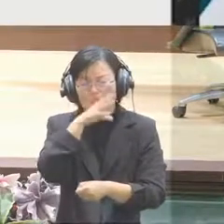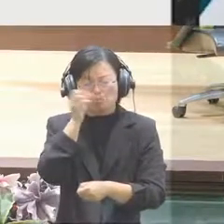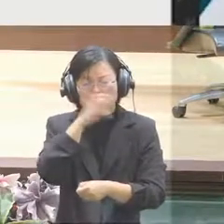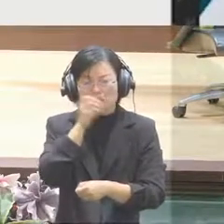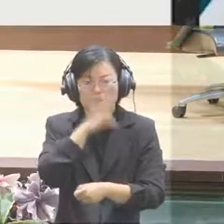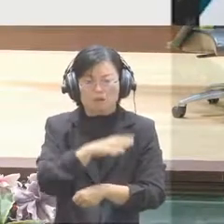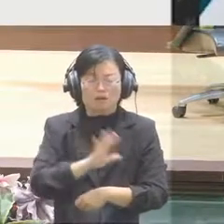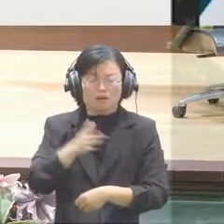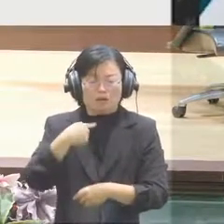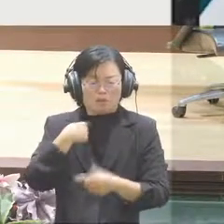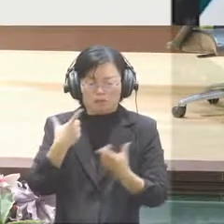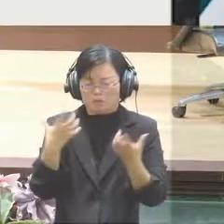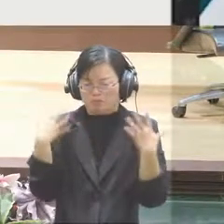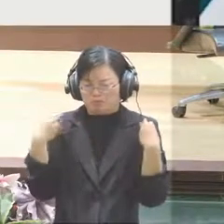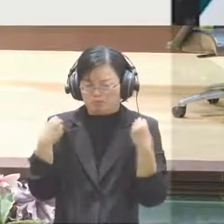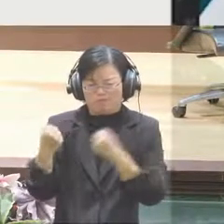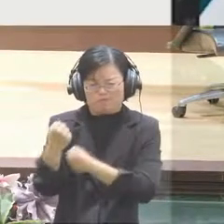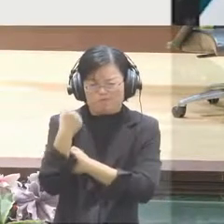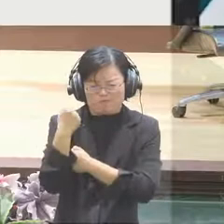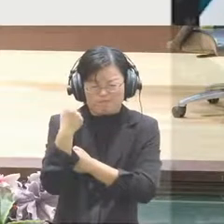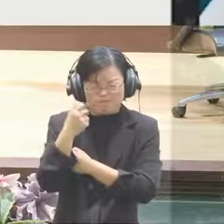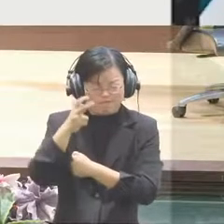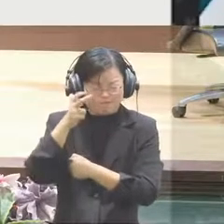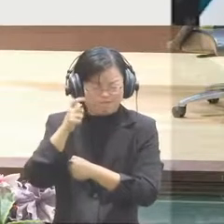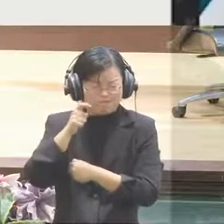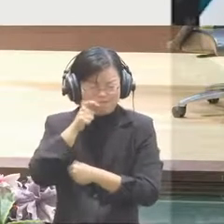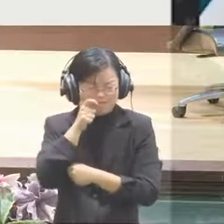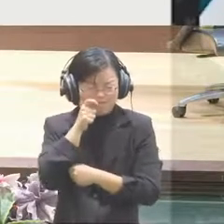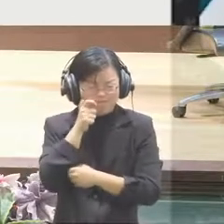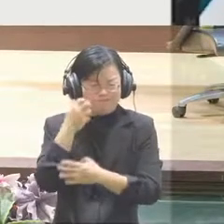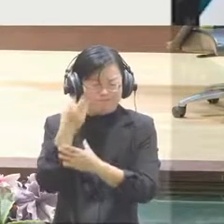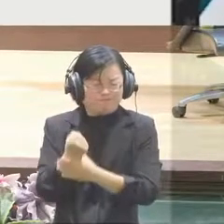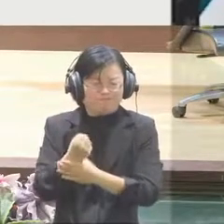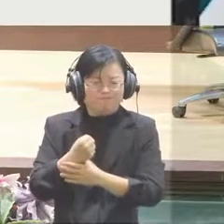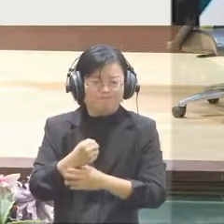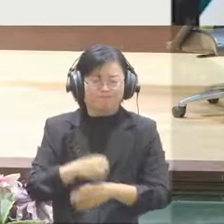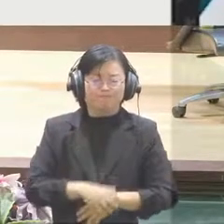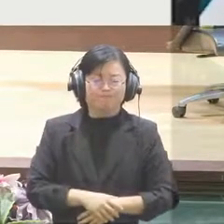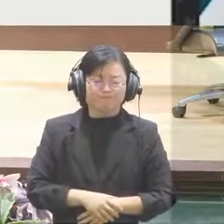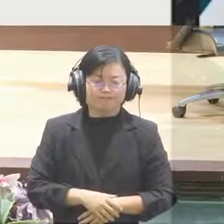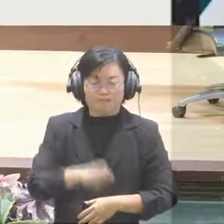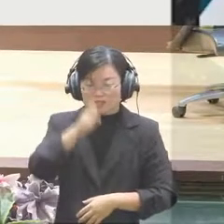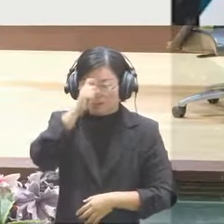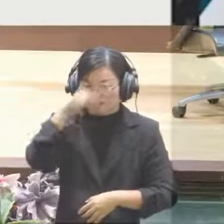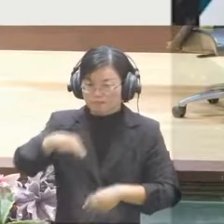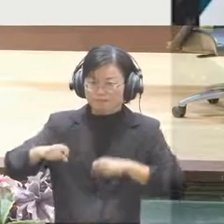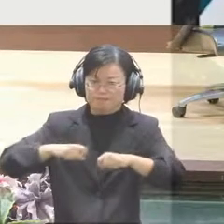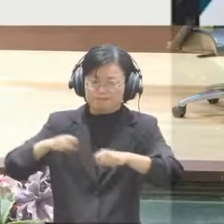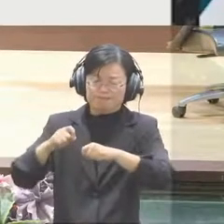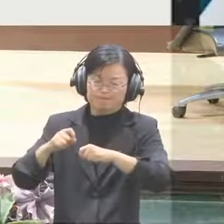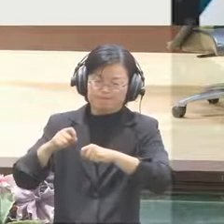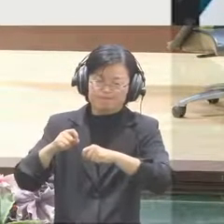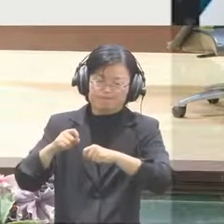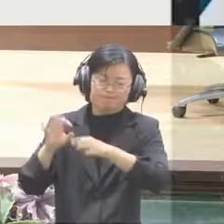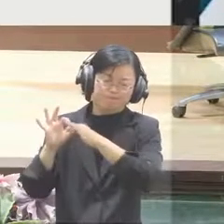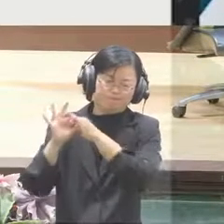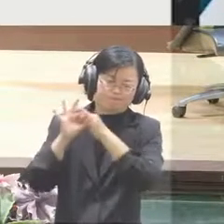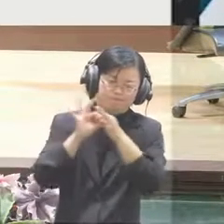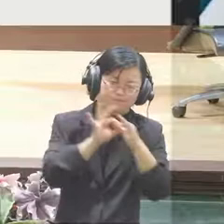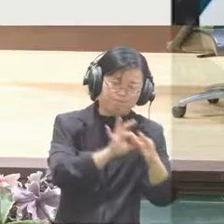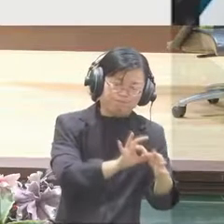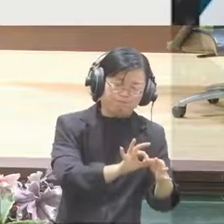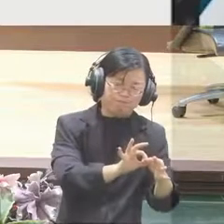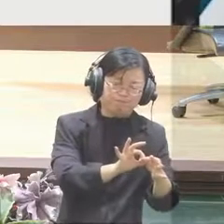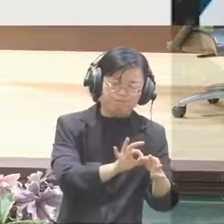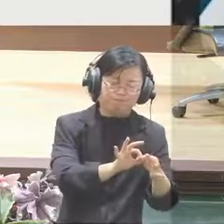believe research can be collaborative, research can be independent, and research for the community is the thing that we should do.